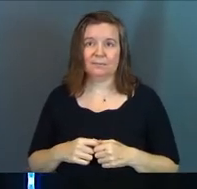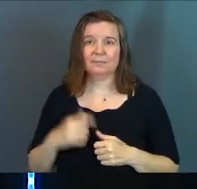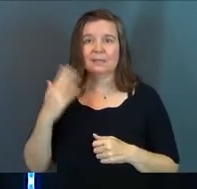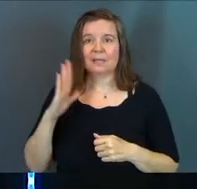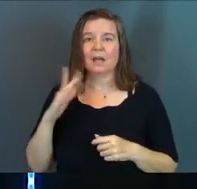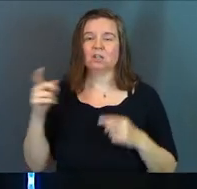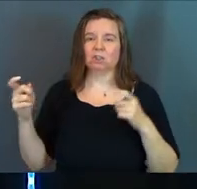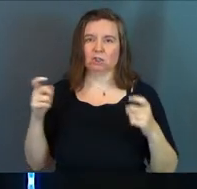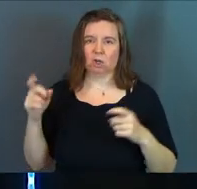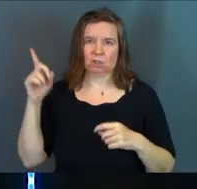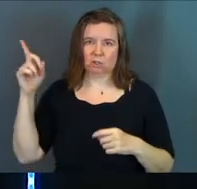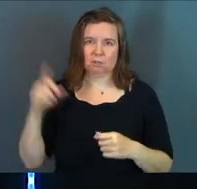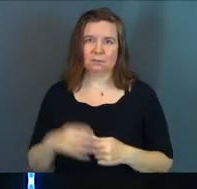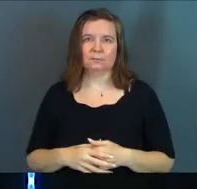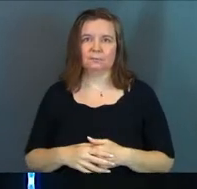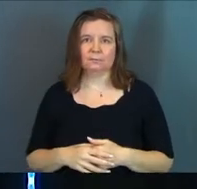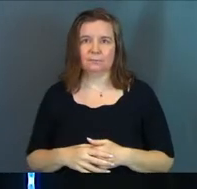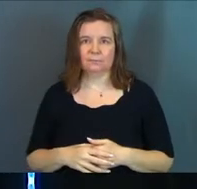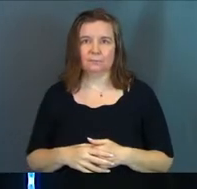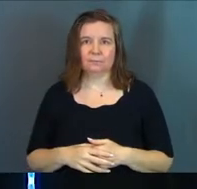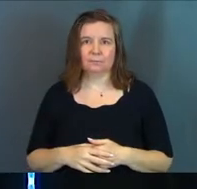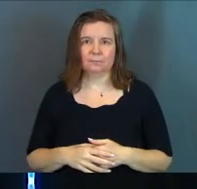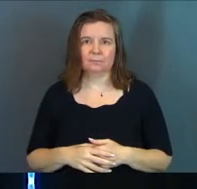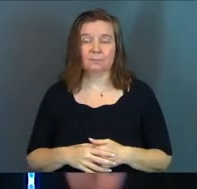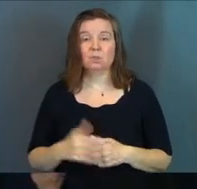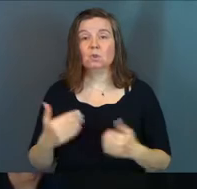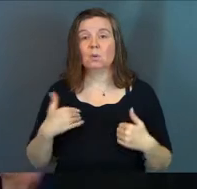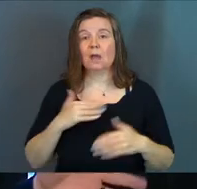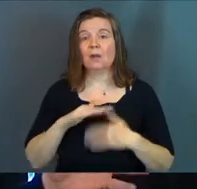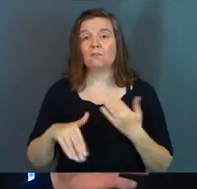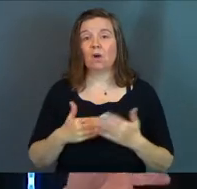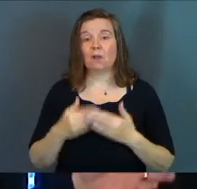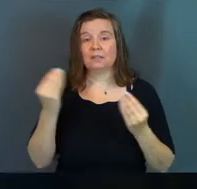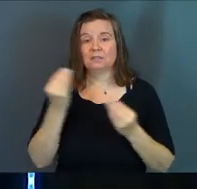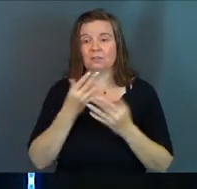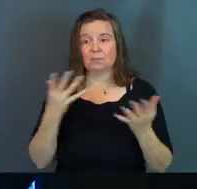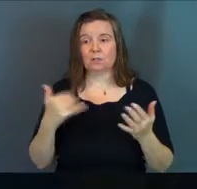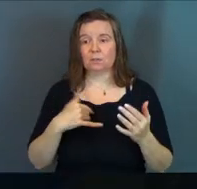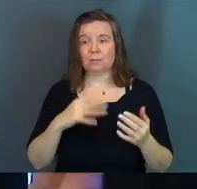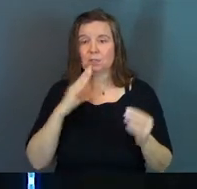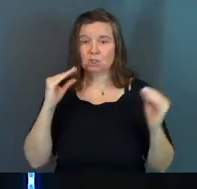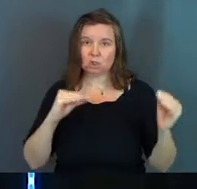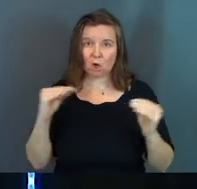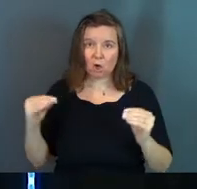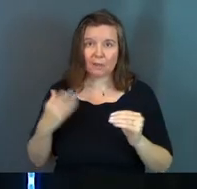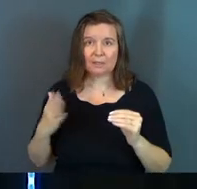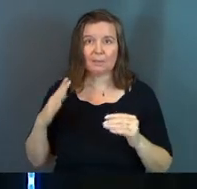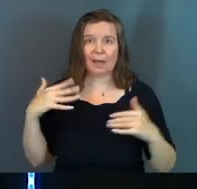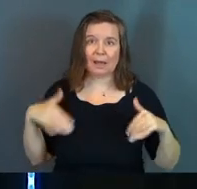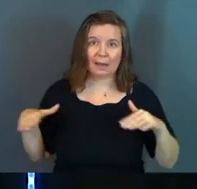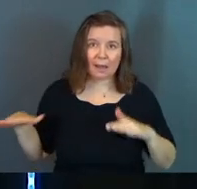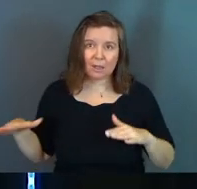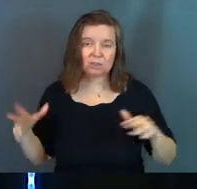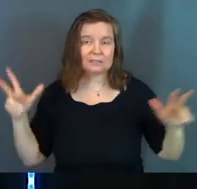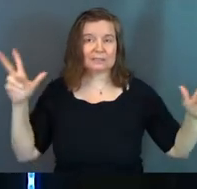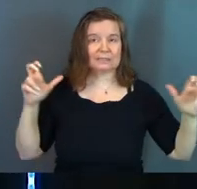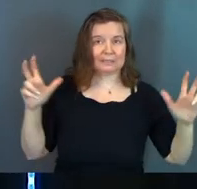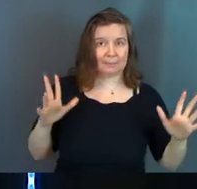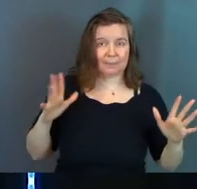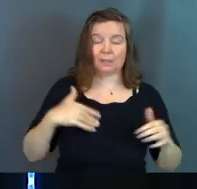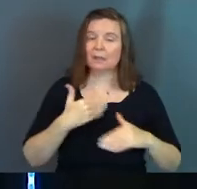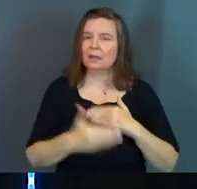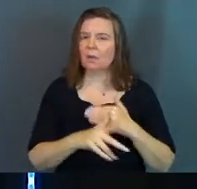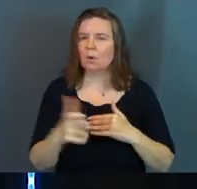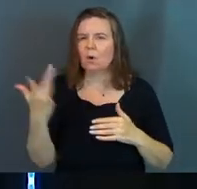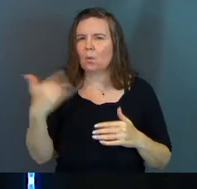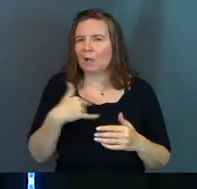God is in charge. Okay. So you've got all this information. You've been taught all this stuff about angels and demons. The next question